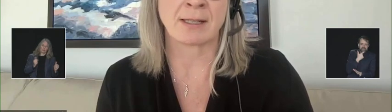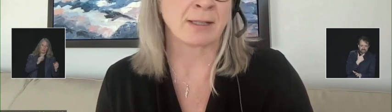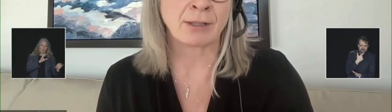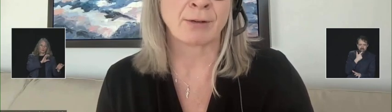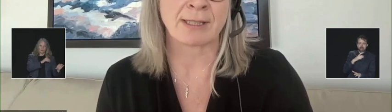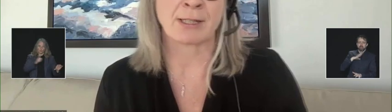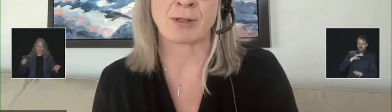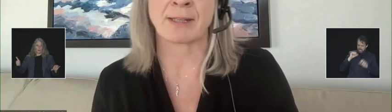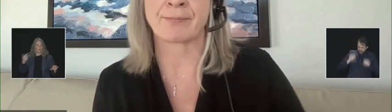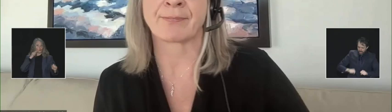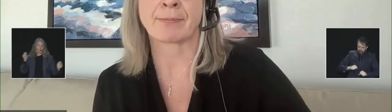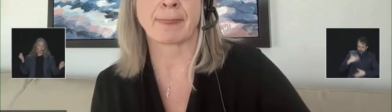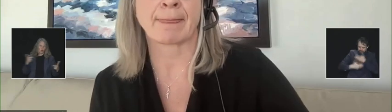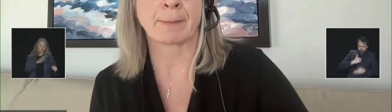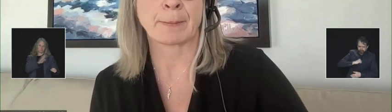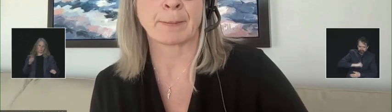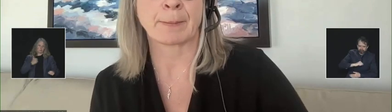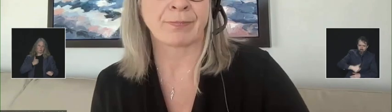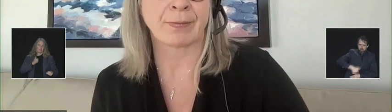all across the country.